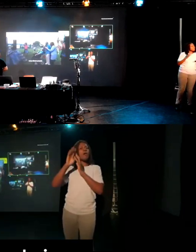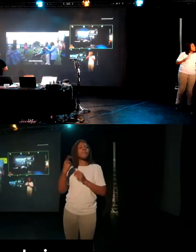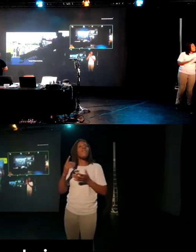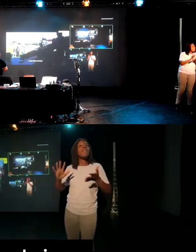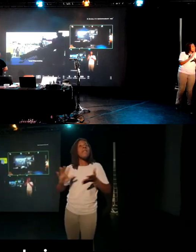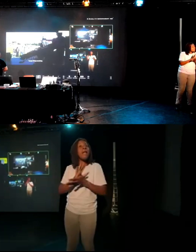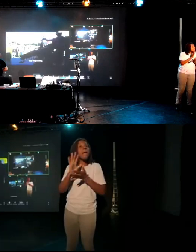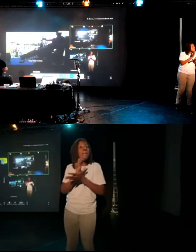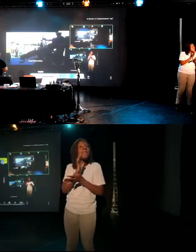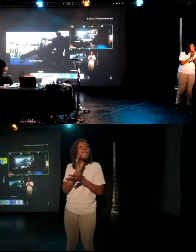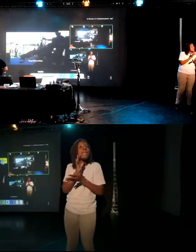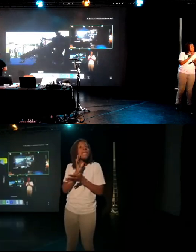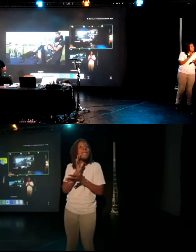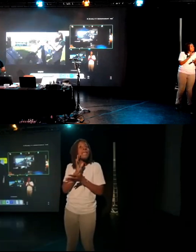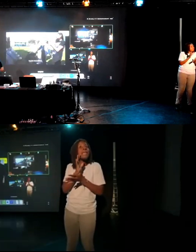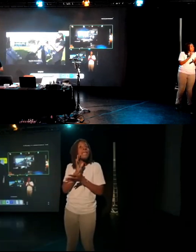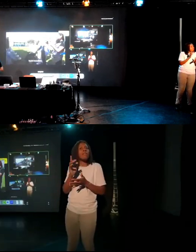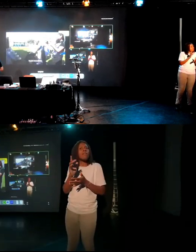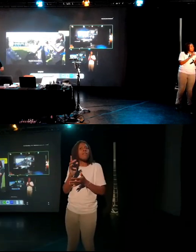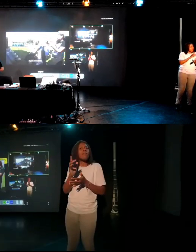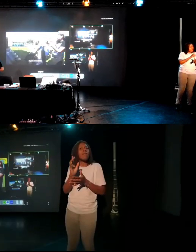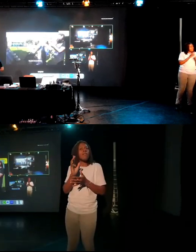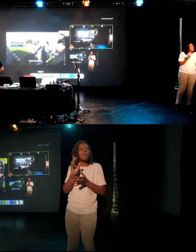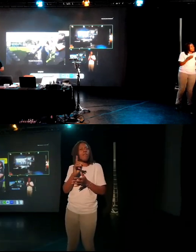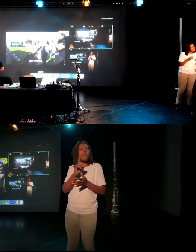something, that's just incredible.